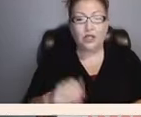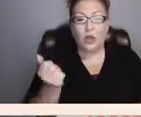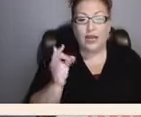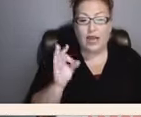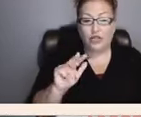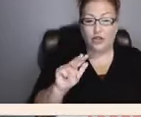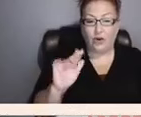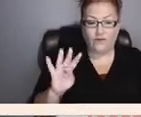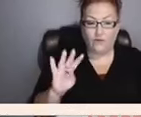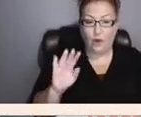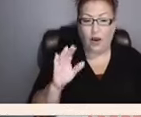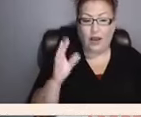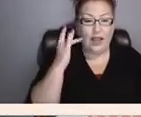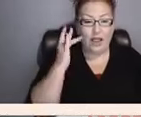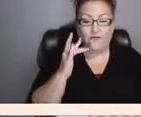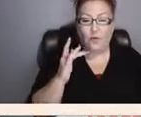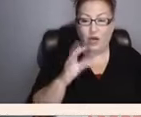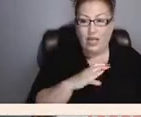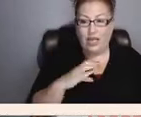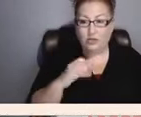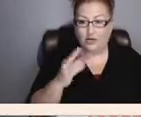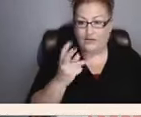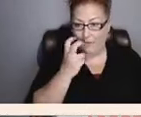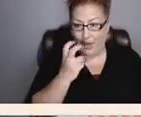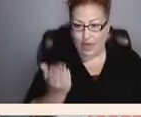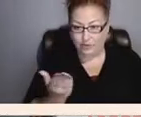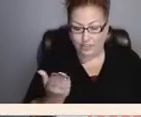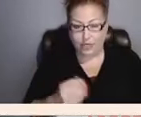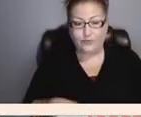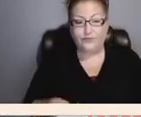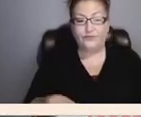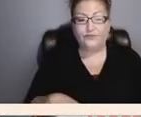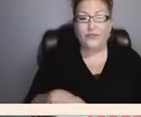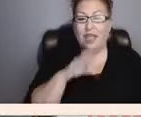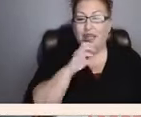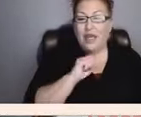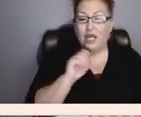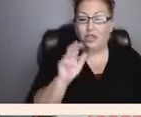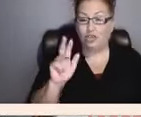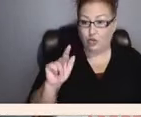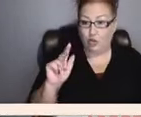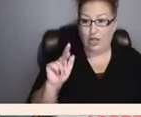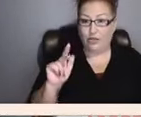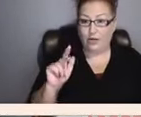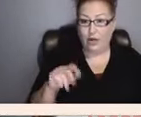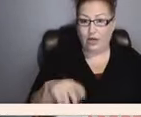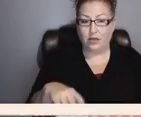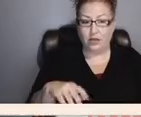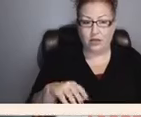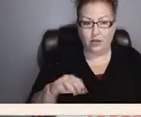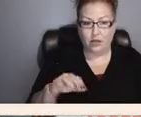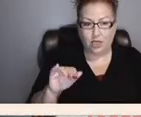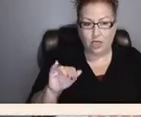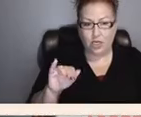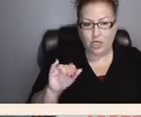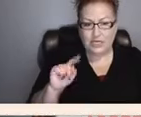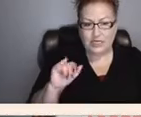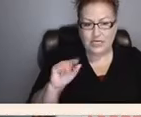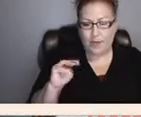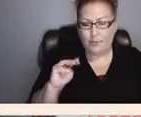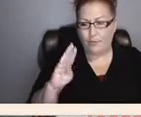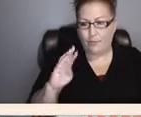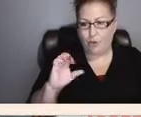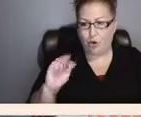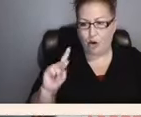Council of the Blind was here. At age 23, Jacobus Timbrook, blind since